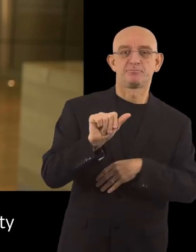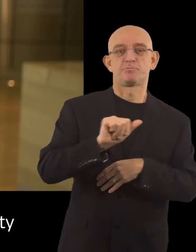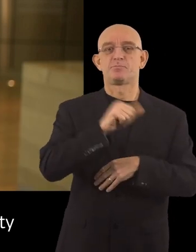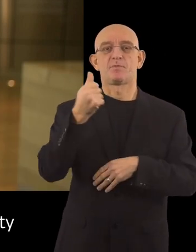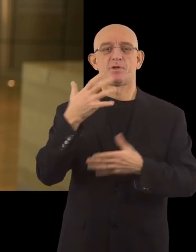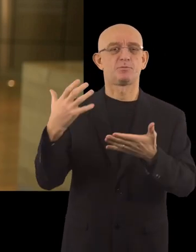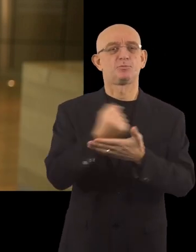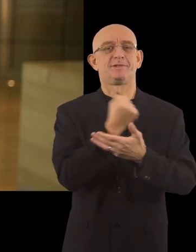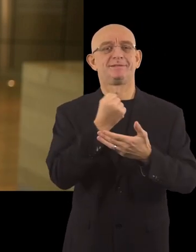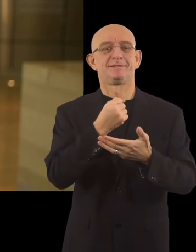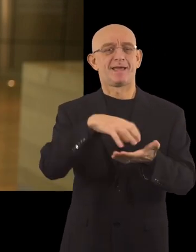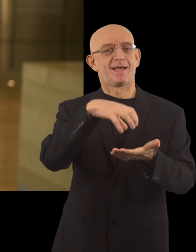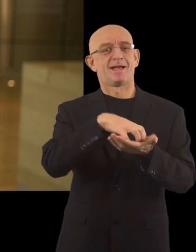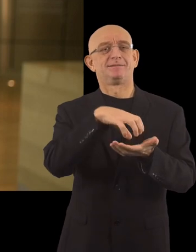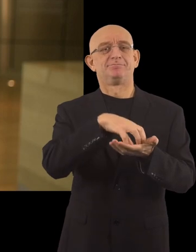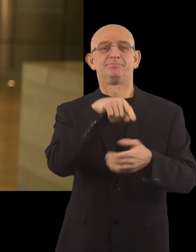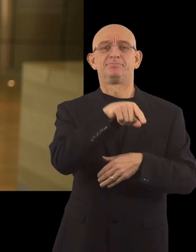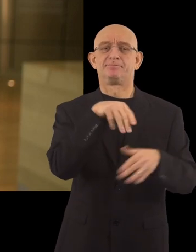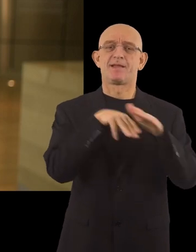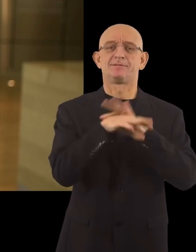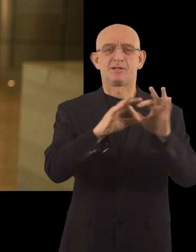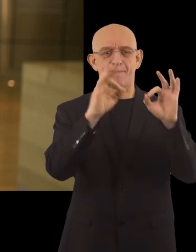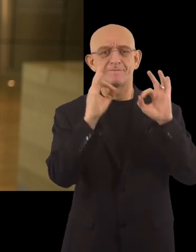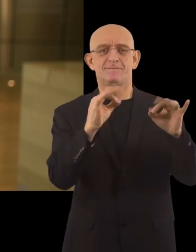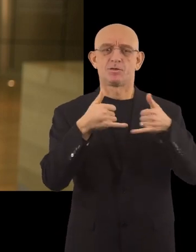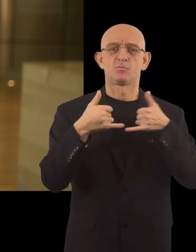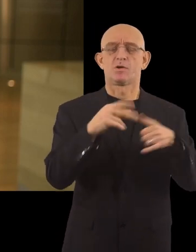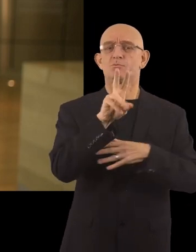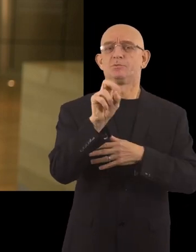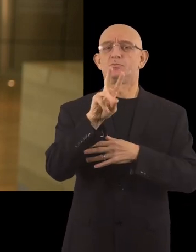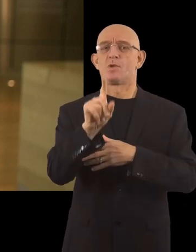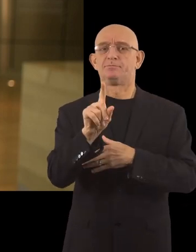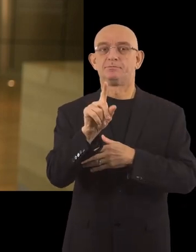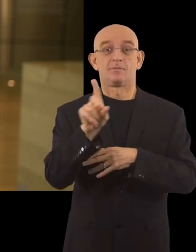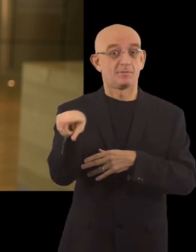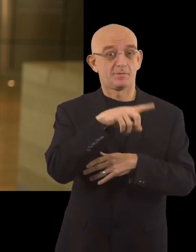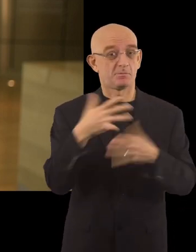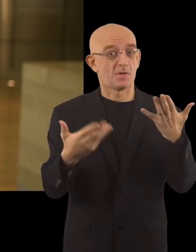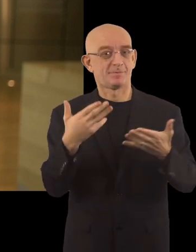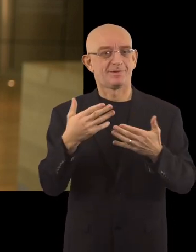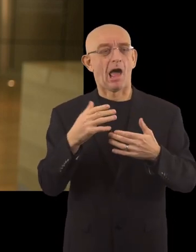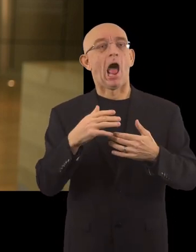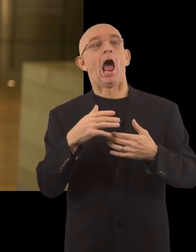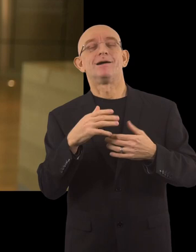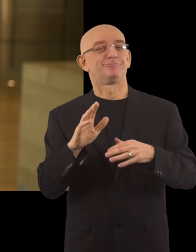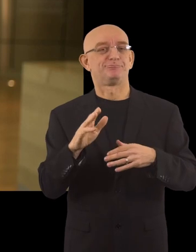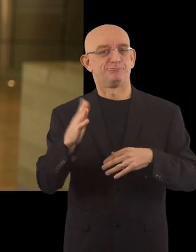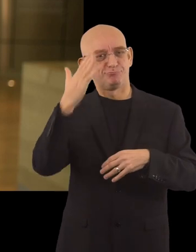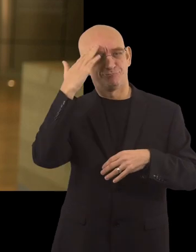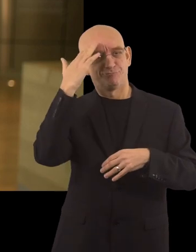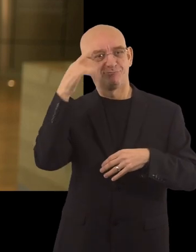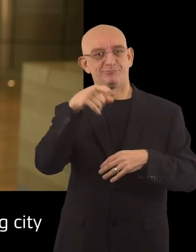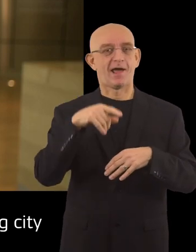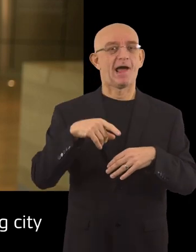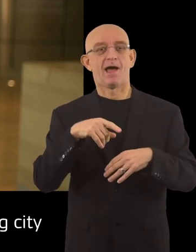winning city of this Access City Award 2021, even though this may no longer be a surprise for